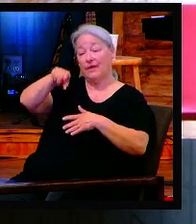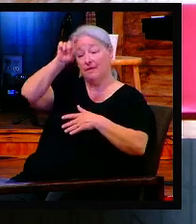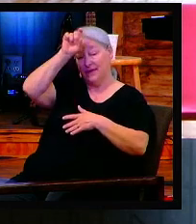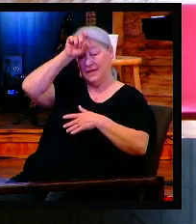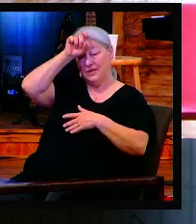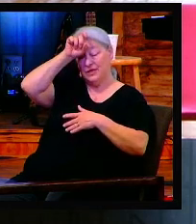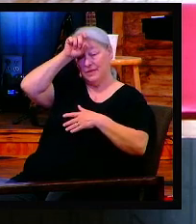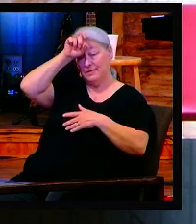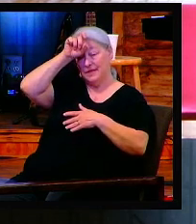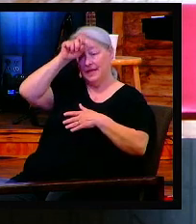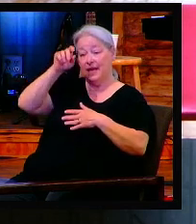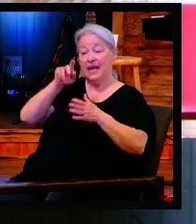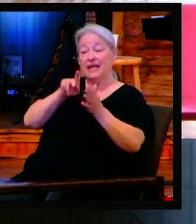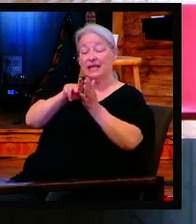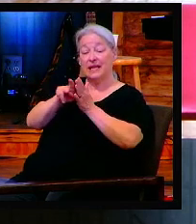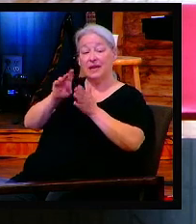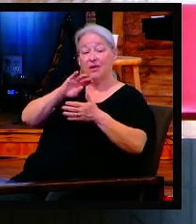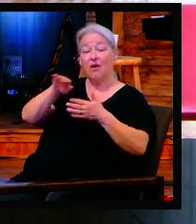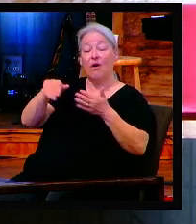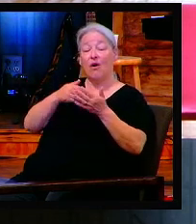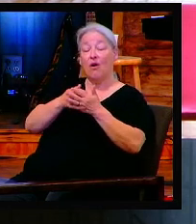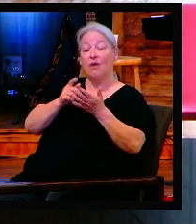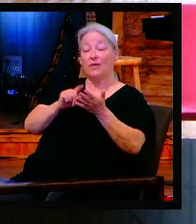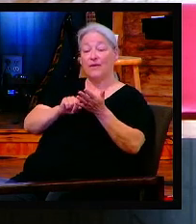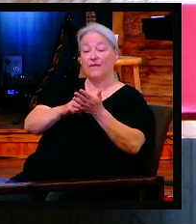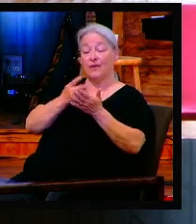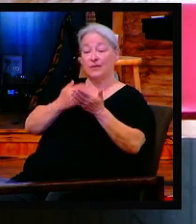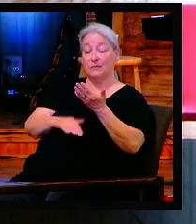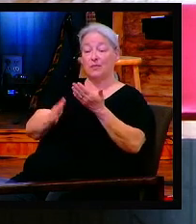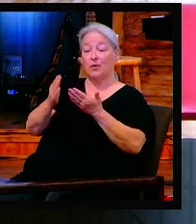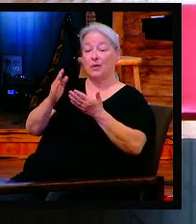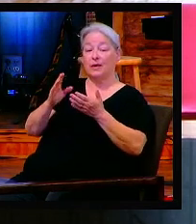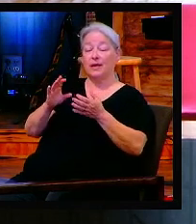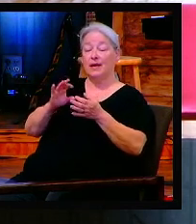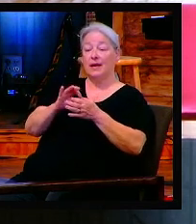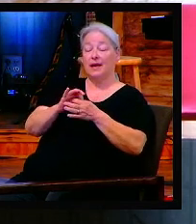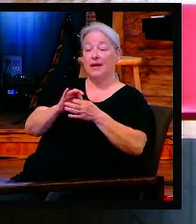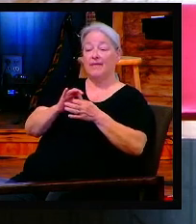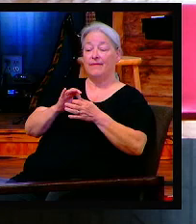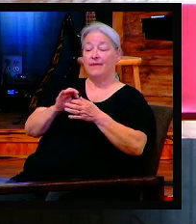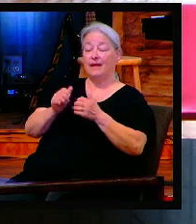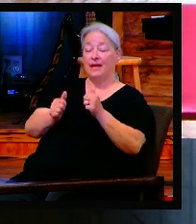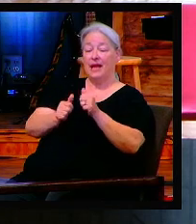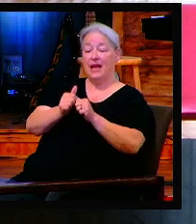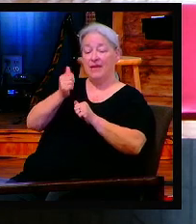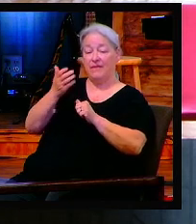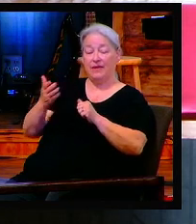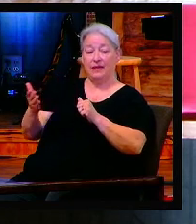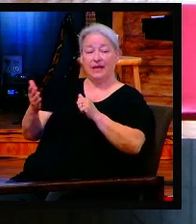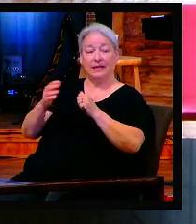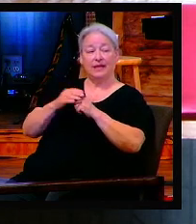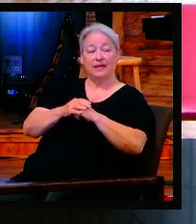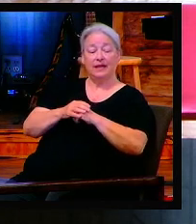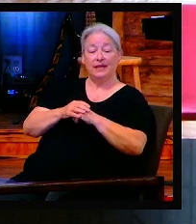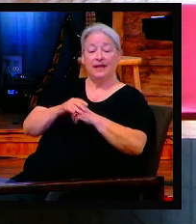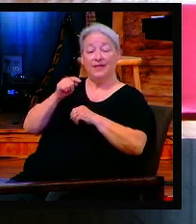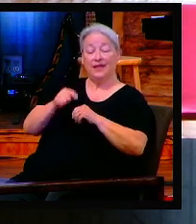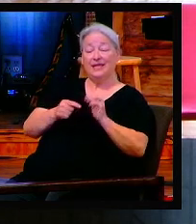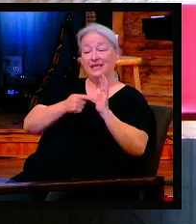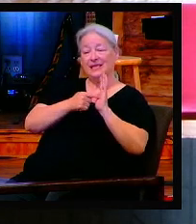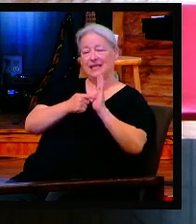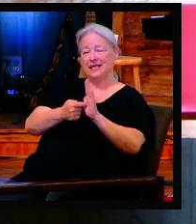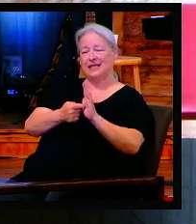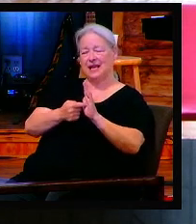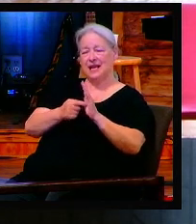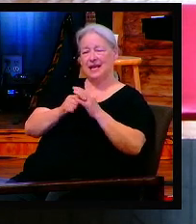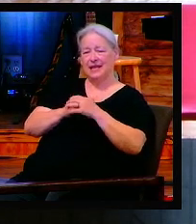Lord. Now the blood shall be a sign. Everybody say sign. That's going to come up here in the next set of scriptures. What the